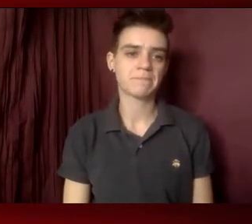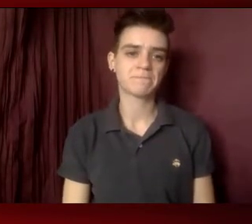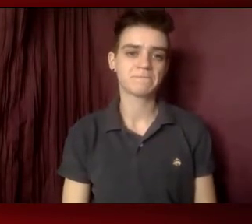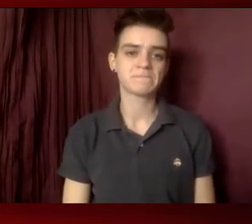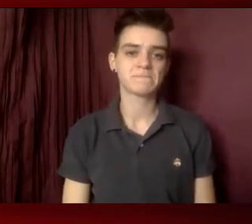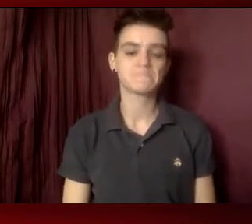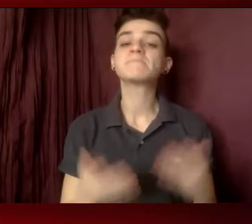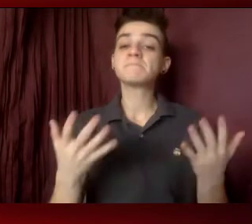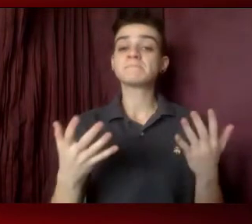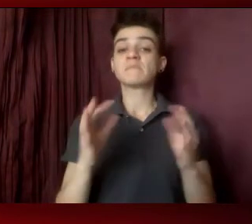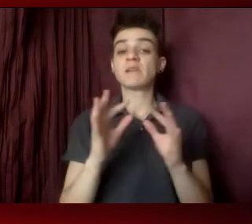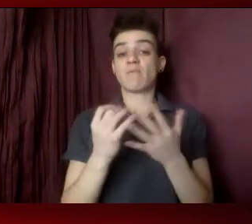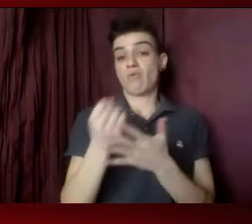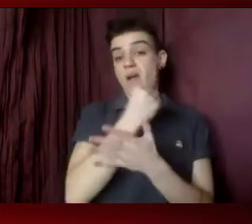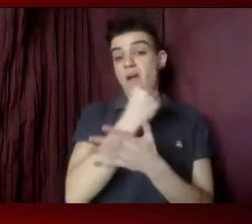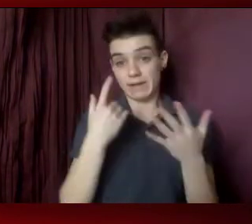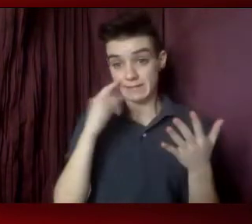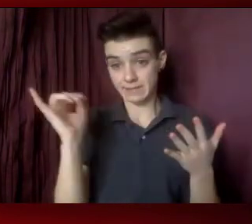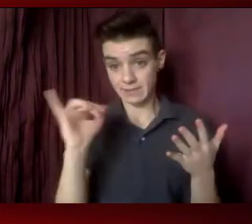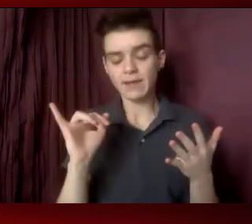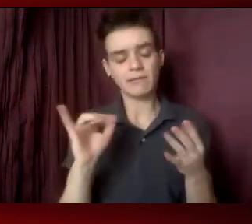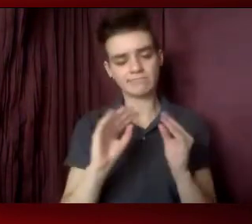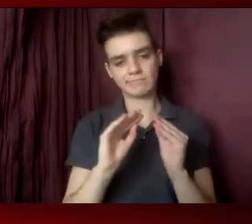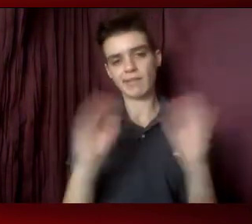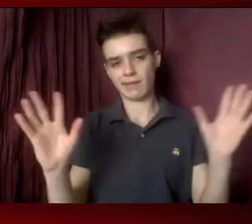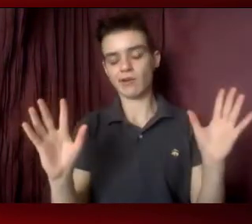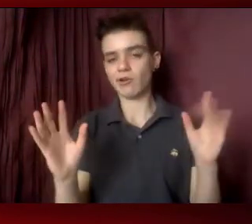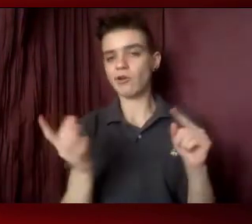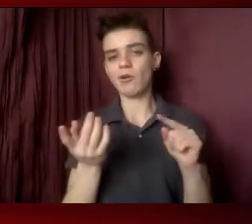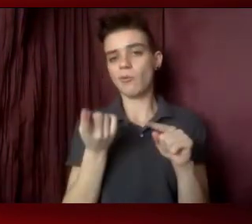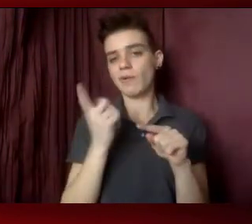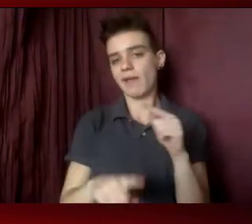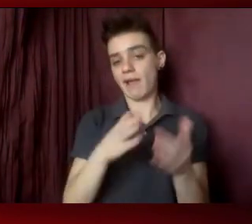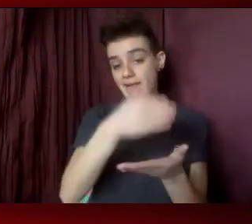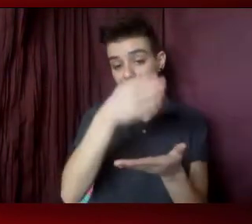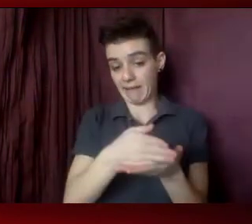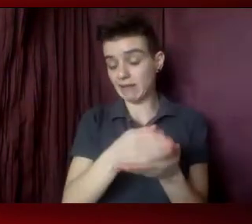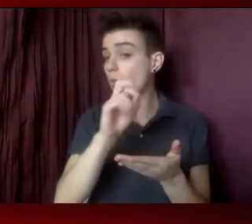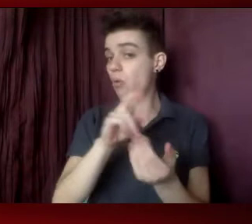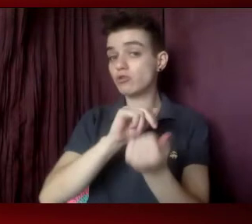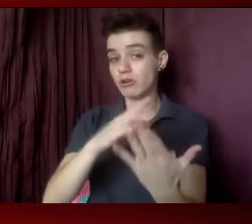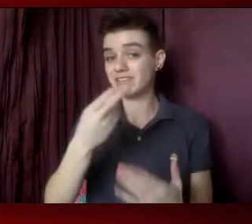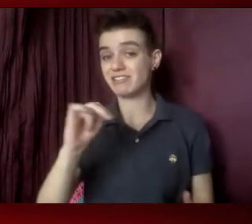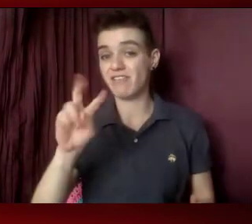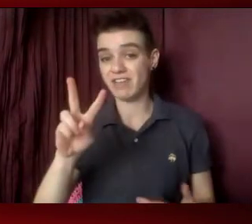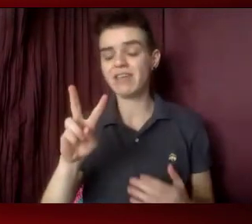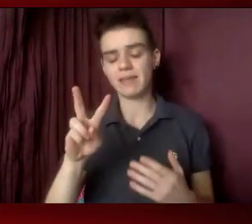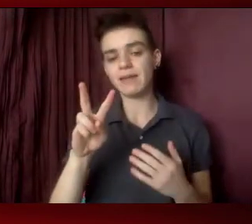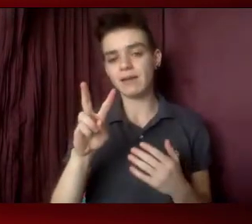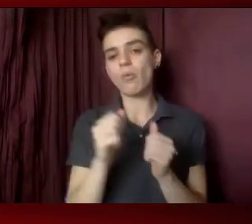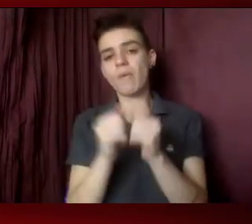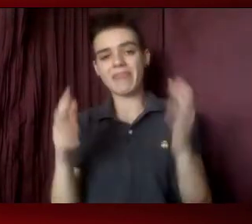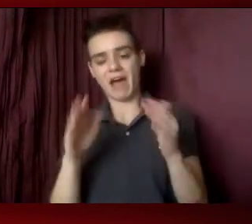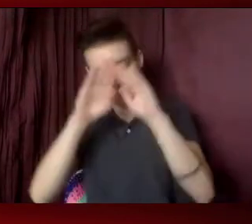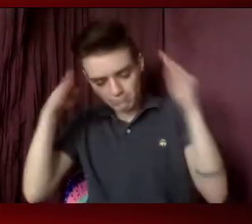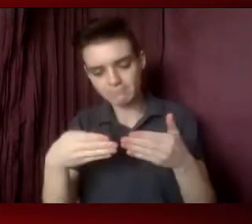So in terms of priorities, I think it's pretty clear that we cannot end HIV or address HIV without being even more focused on equity.